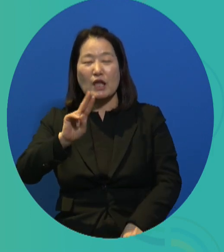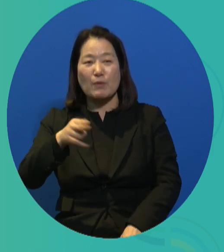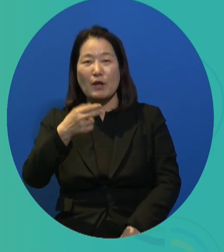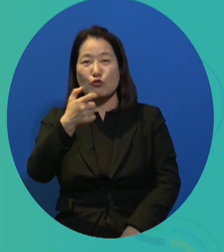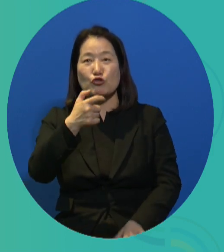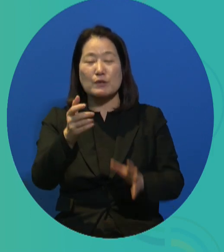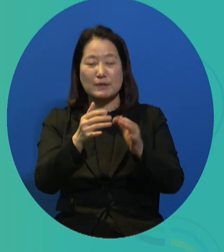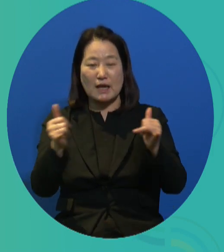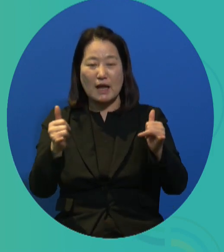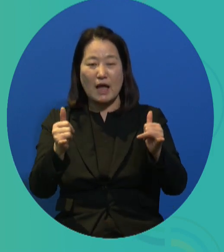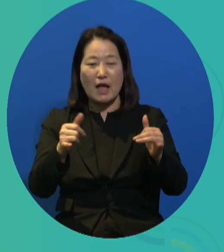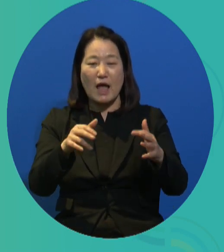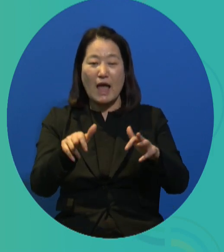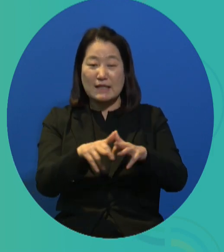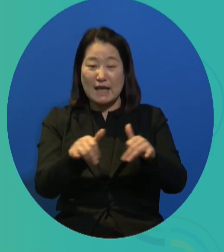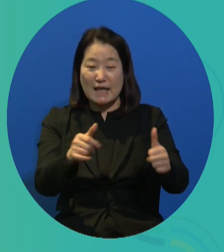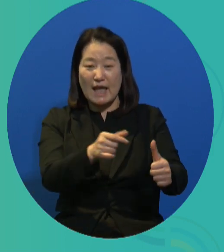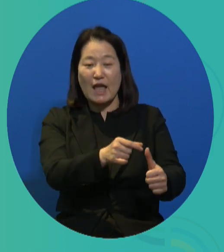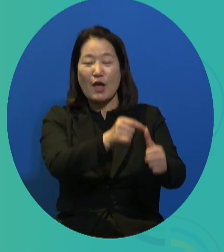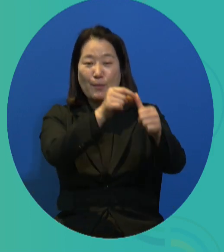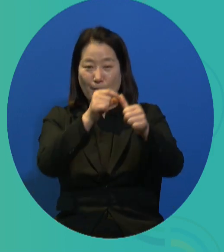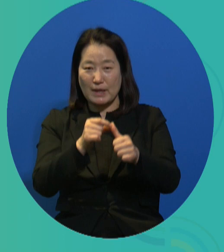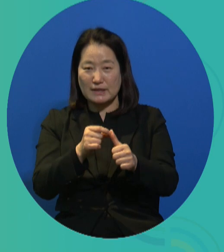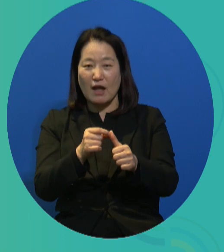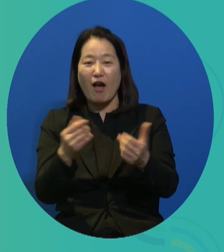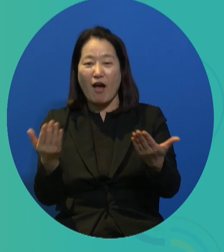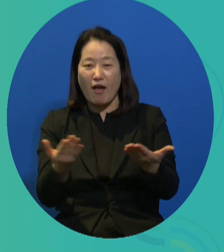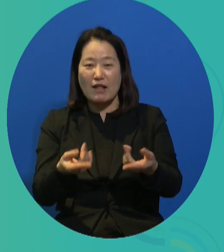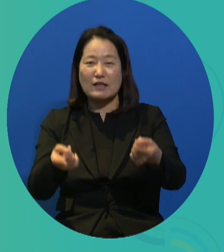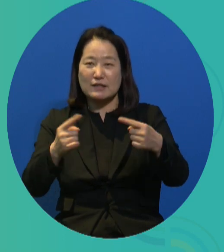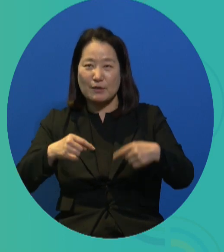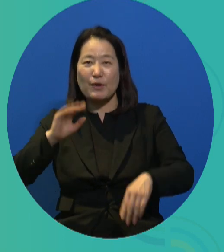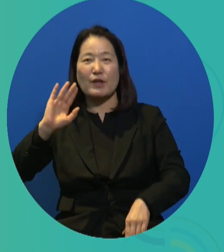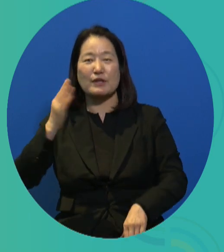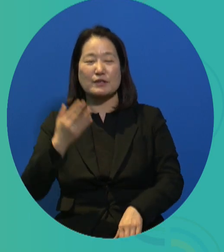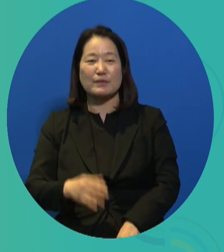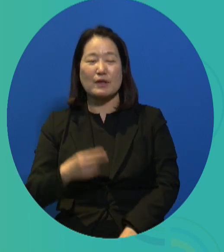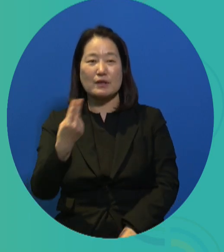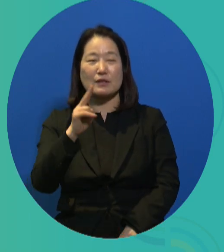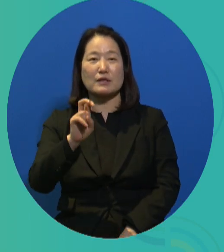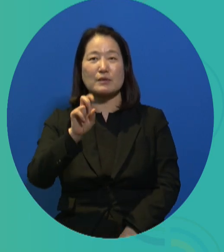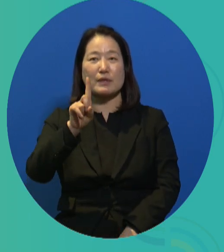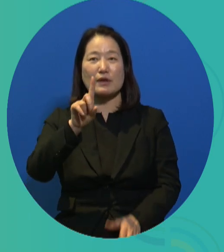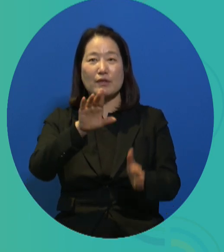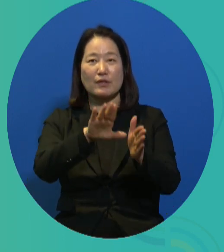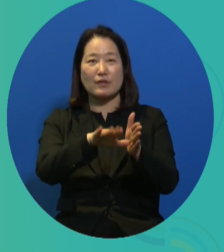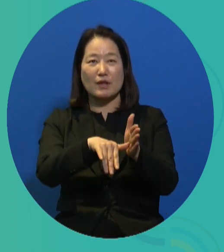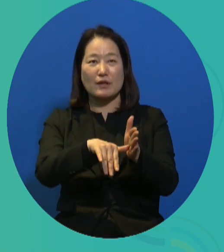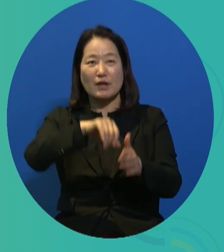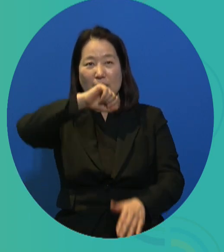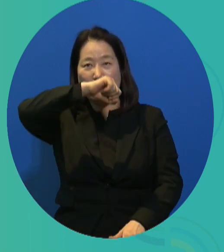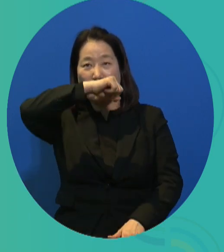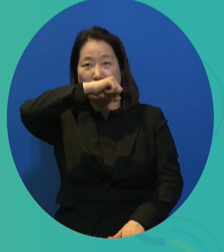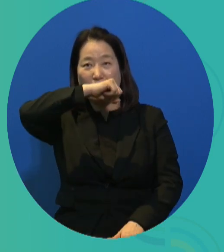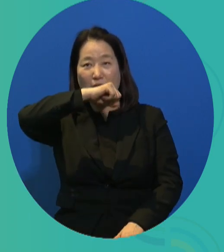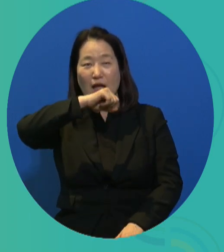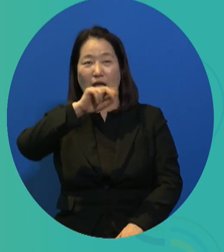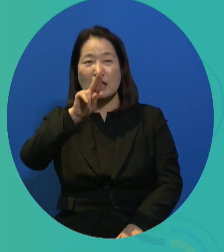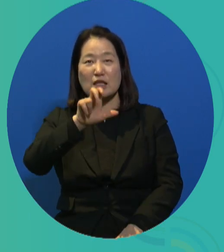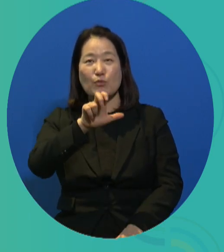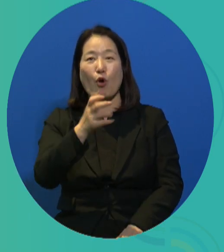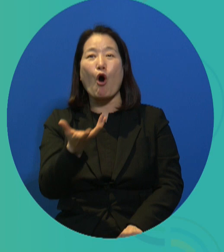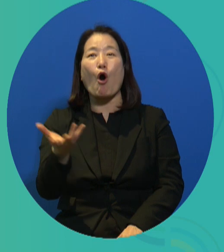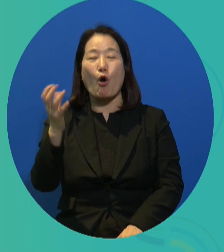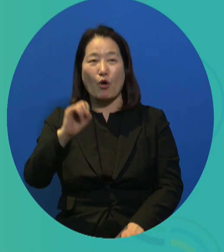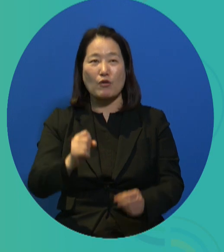providing jobs to 260 PWD in six months, and in 2021, the budget was